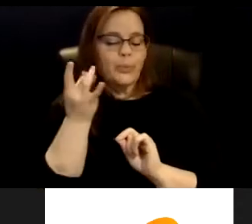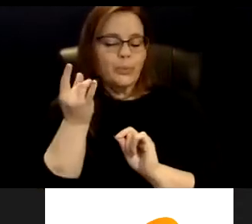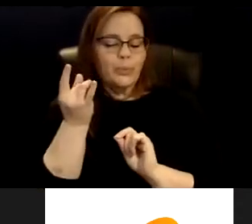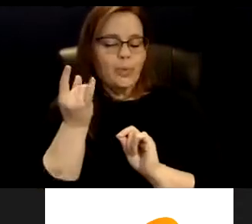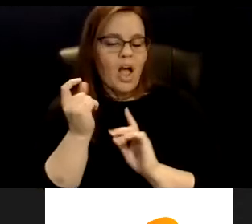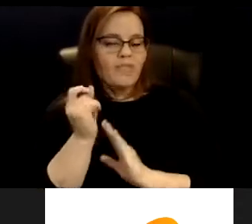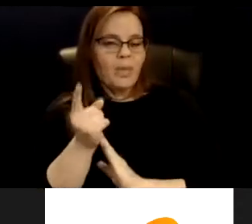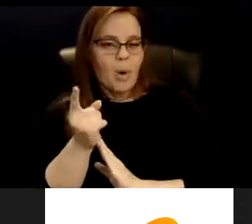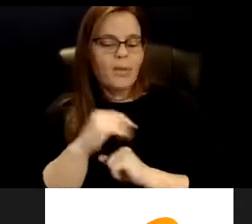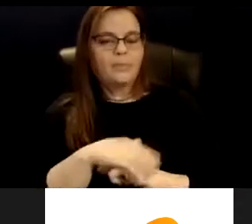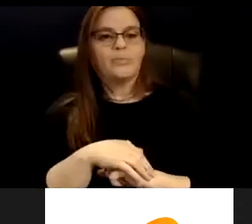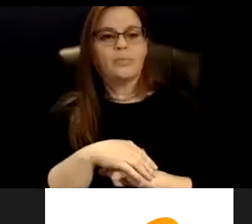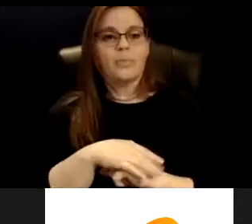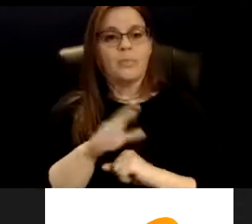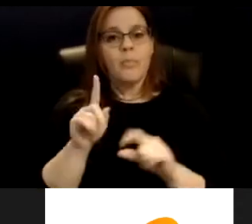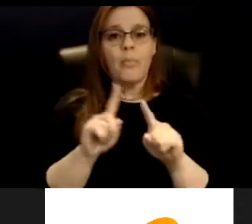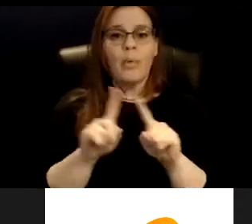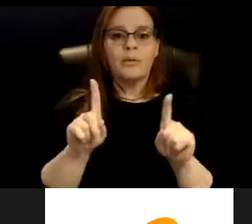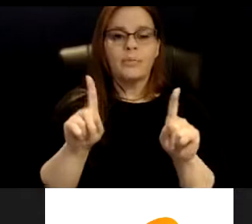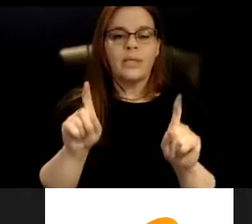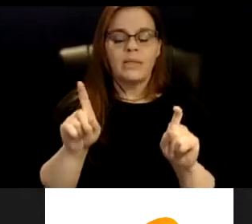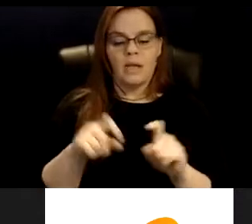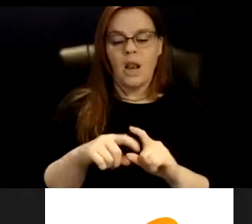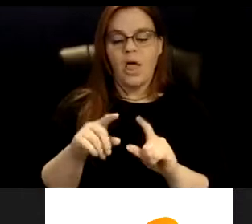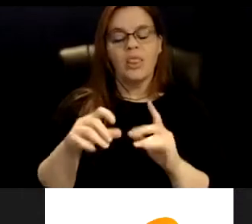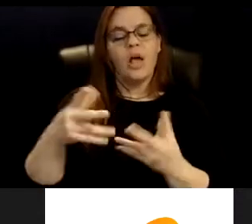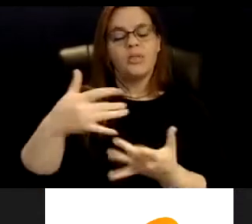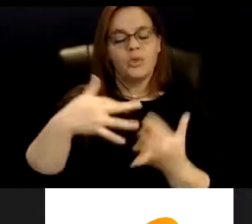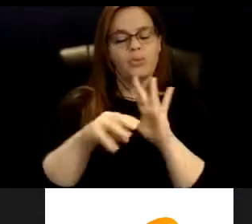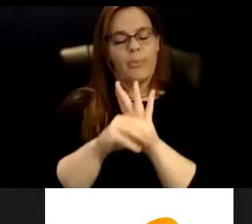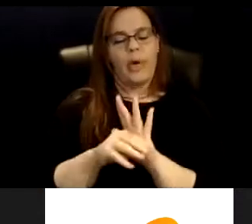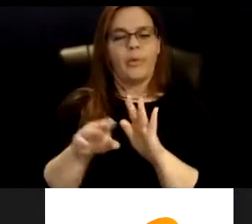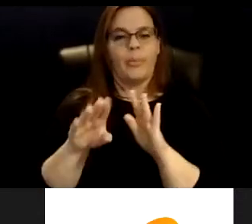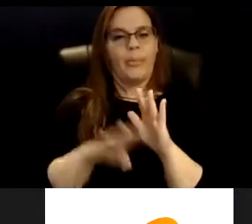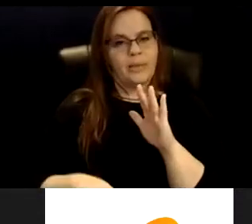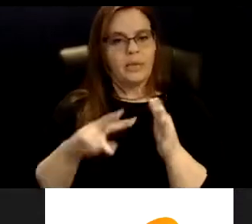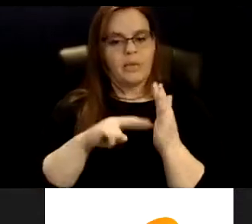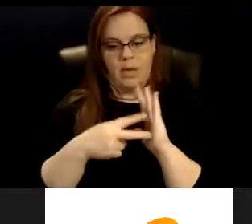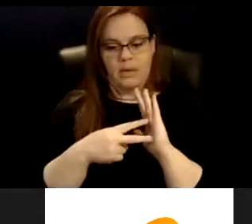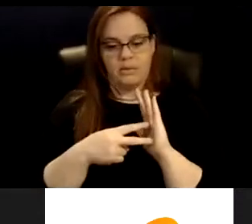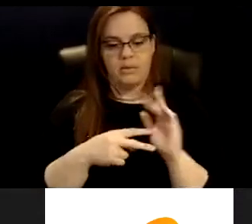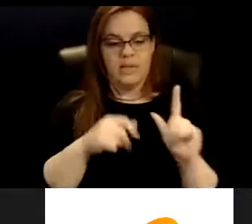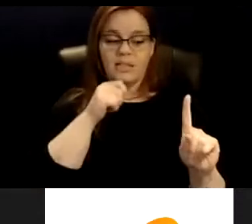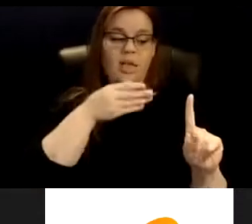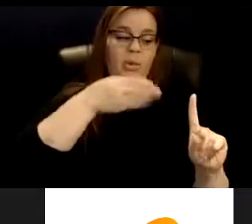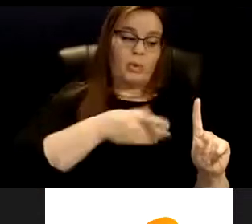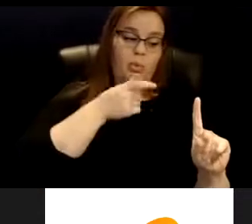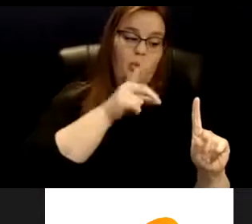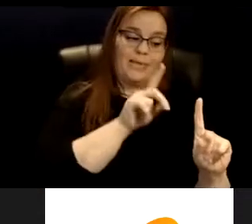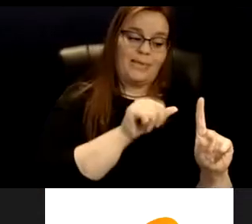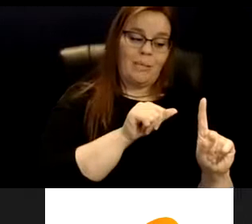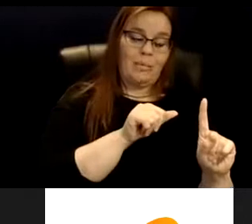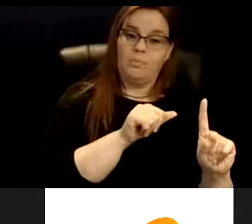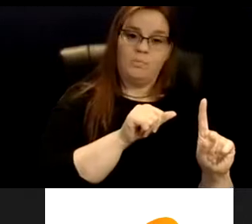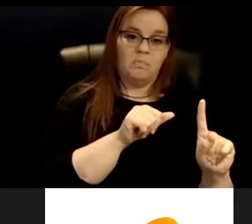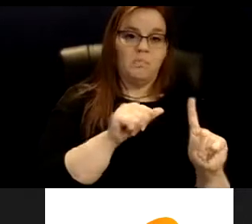contested. The social model is essentially that it's not the person who's disabled, it's society.